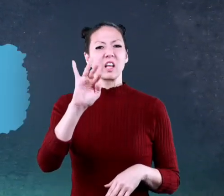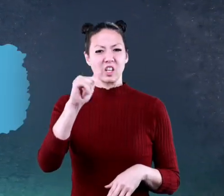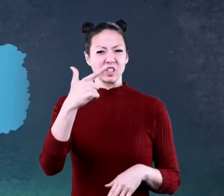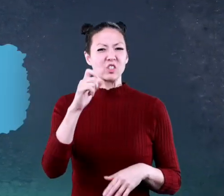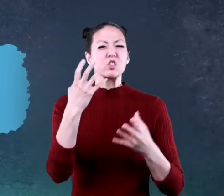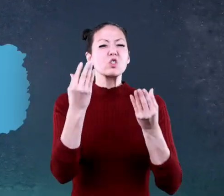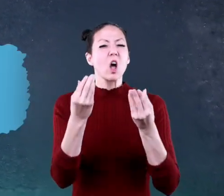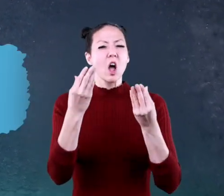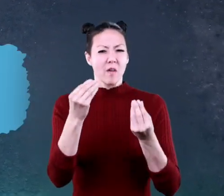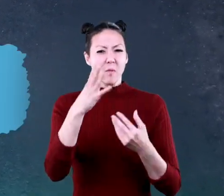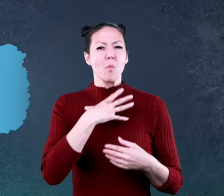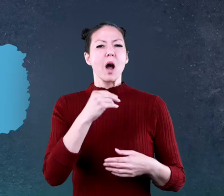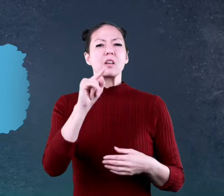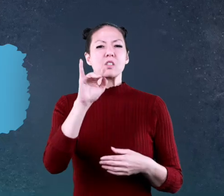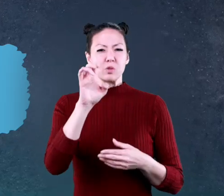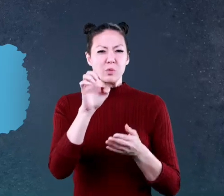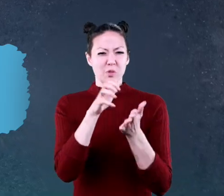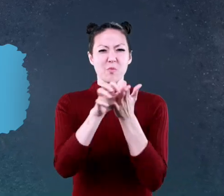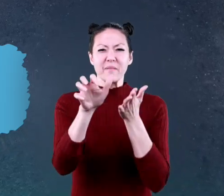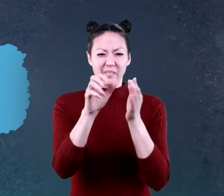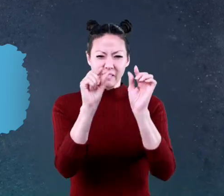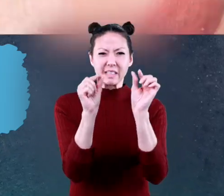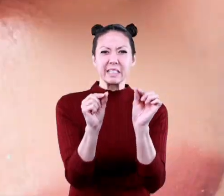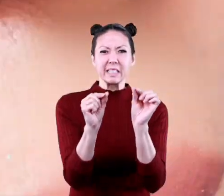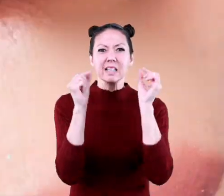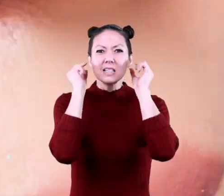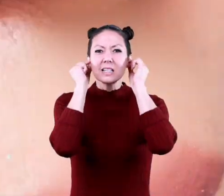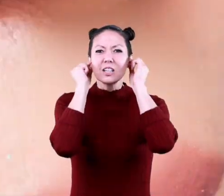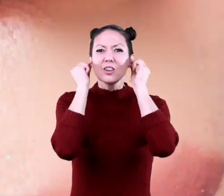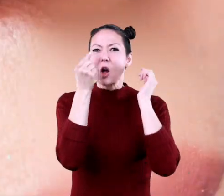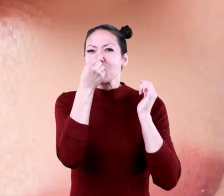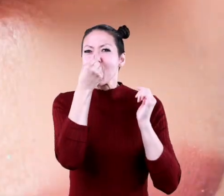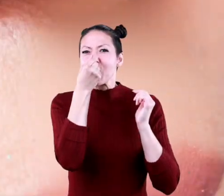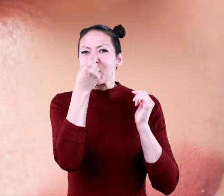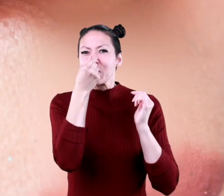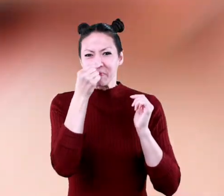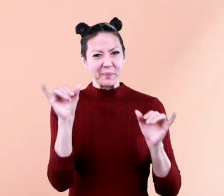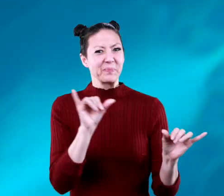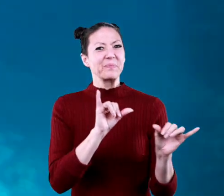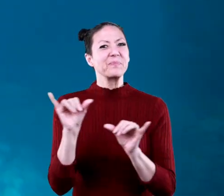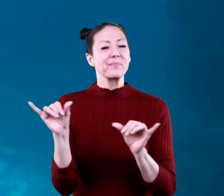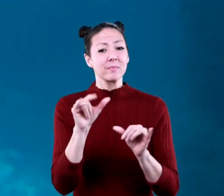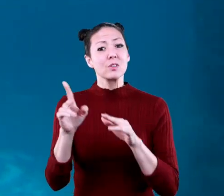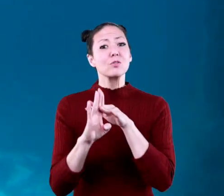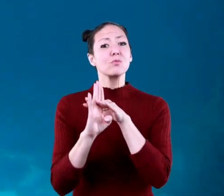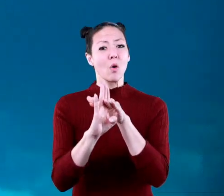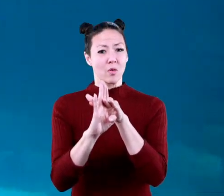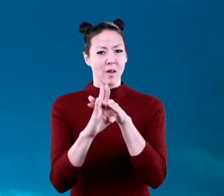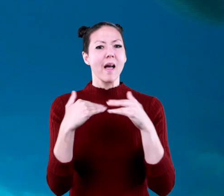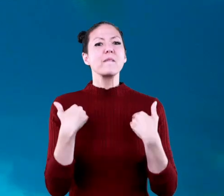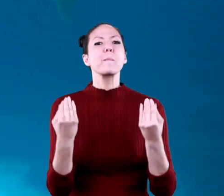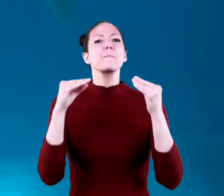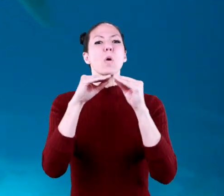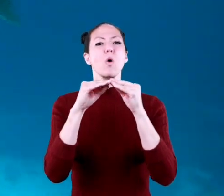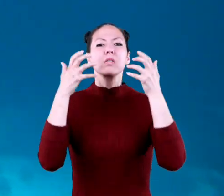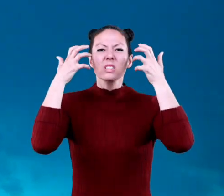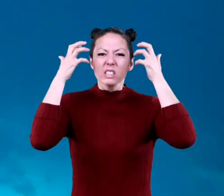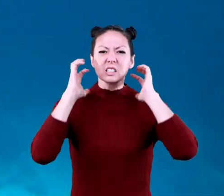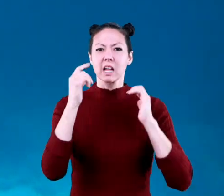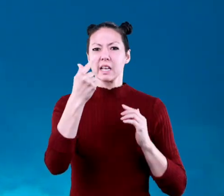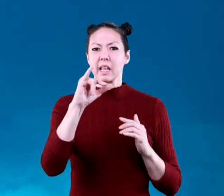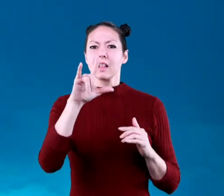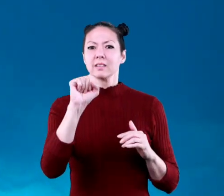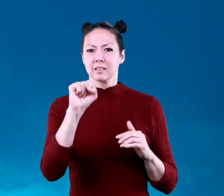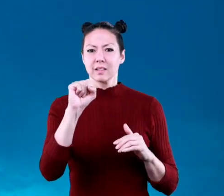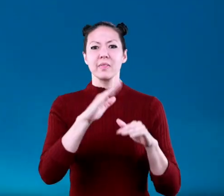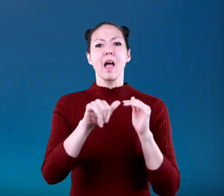white tissue called cartilage, just like your ears and nose. Sharks also have more gill slits than